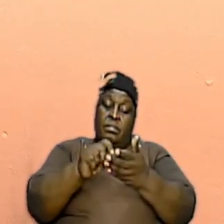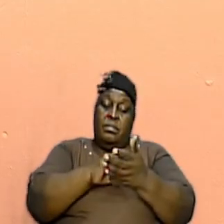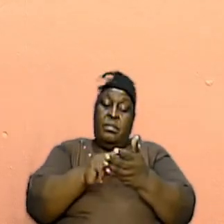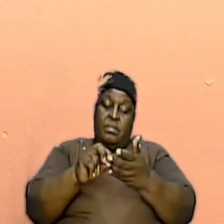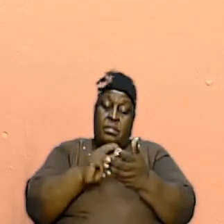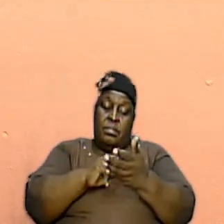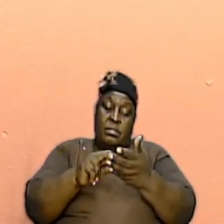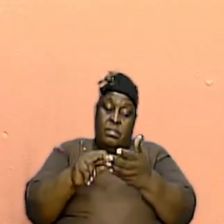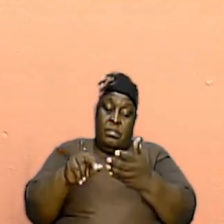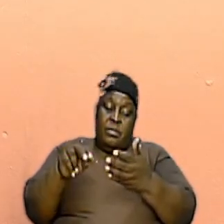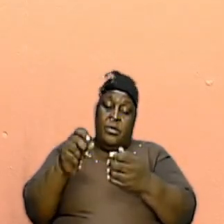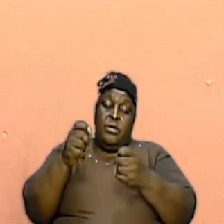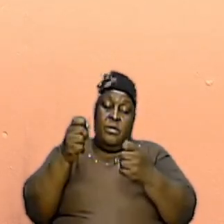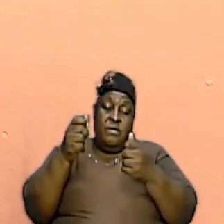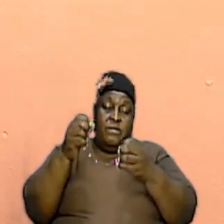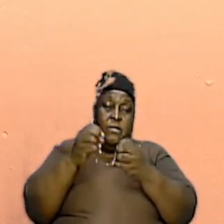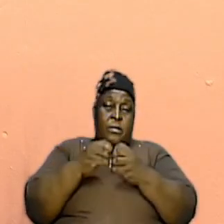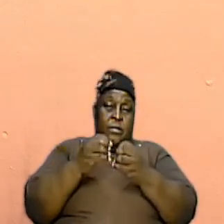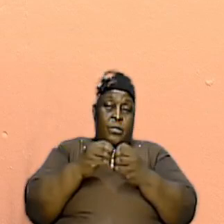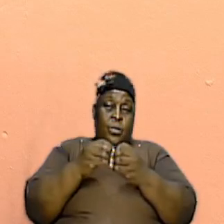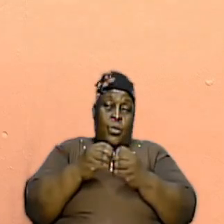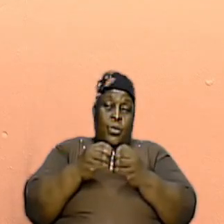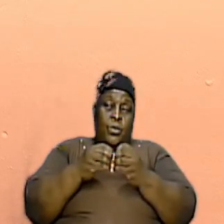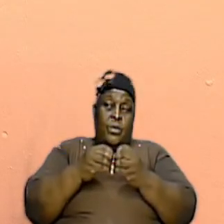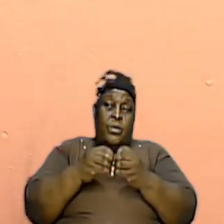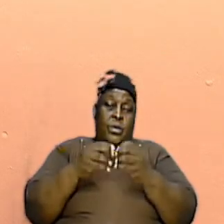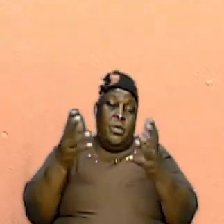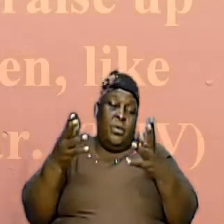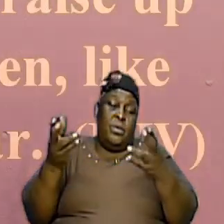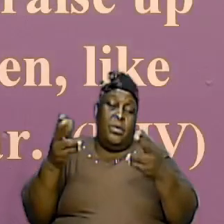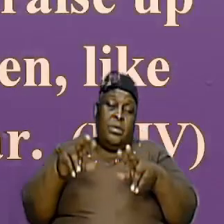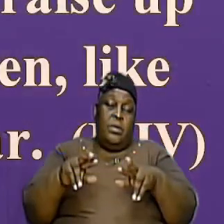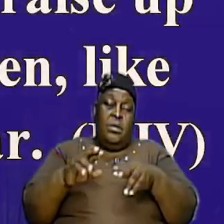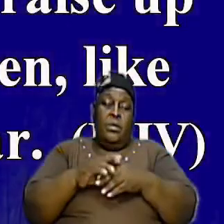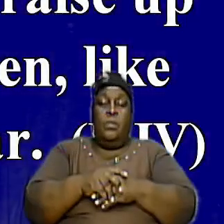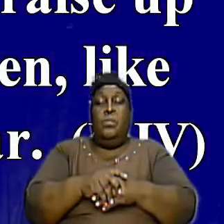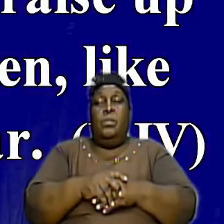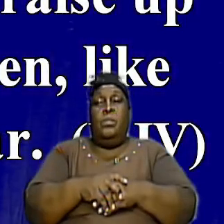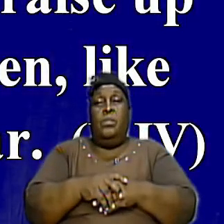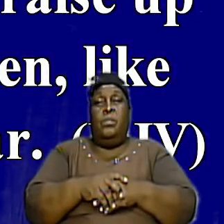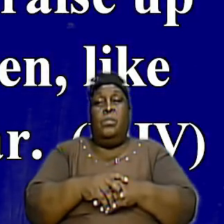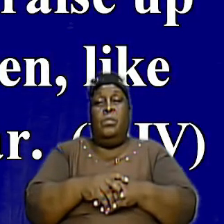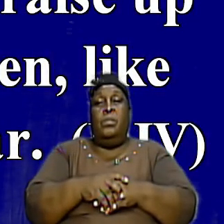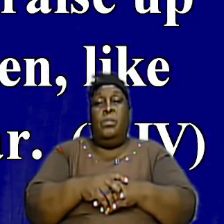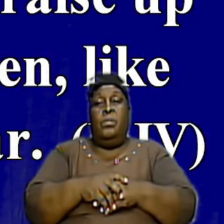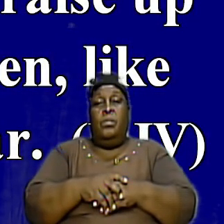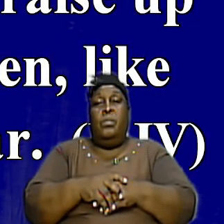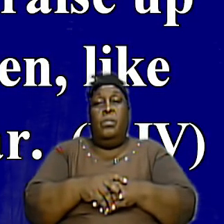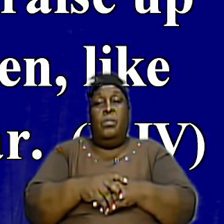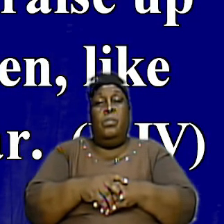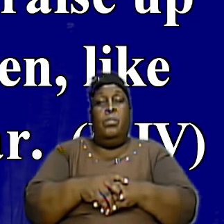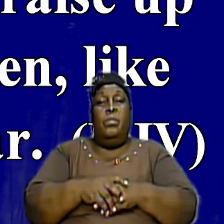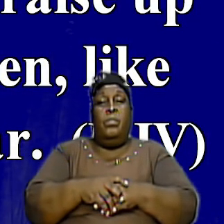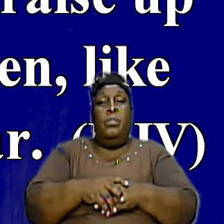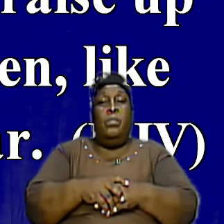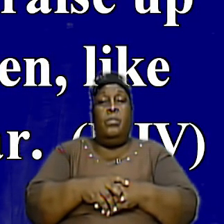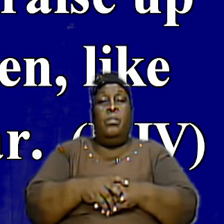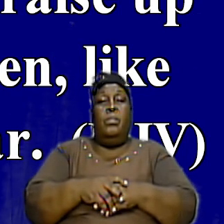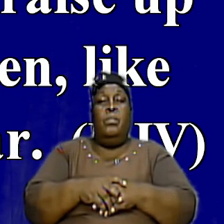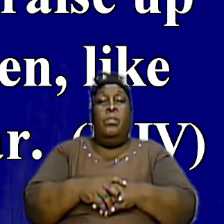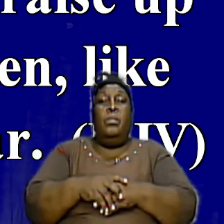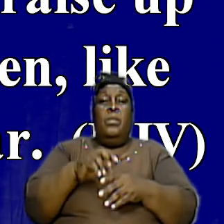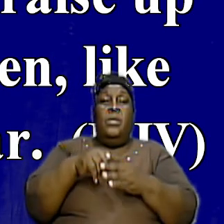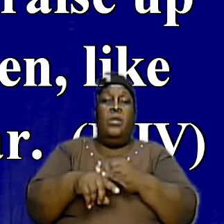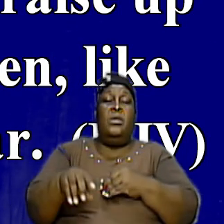context as to what was happening but the point that I am making is beloved it is